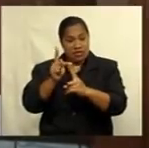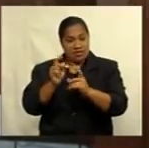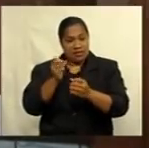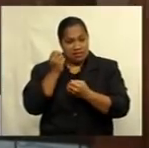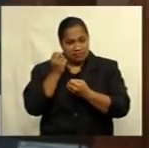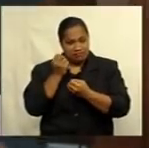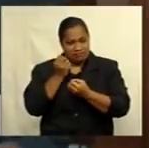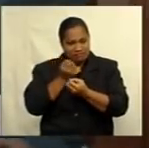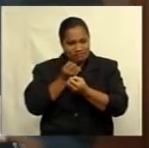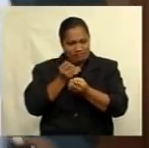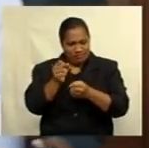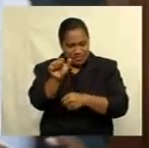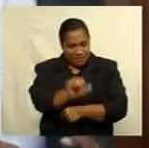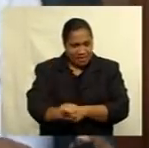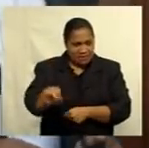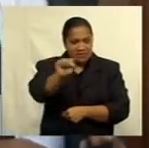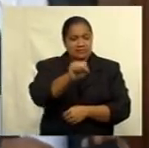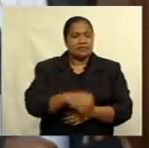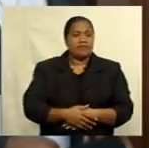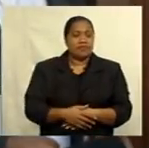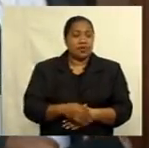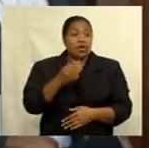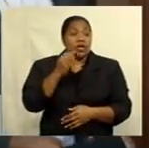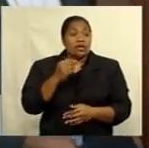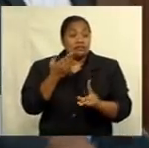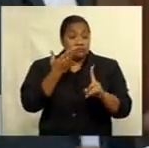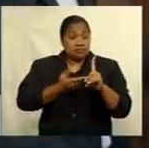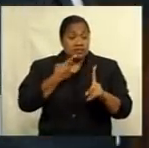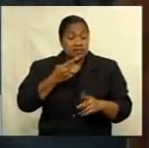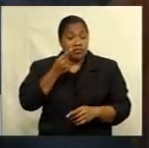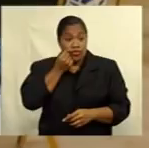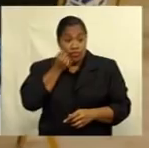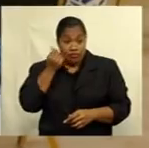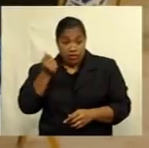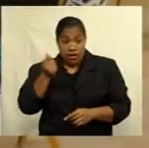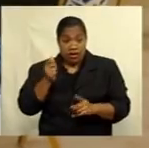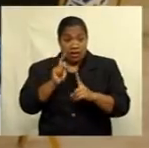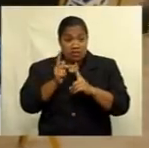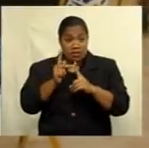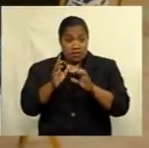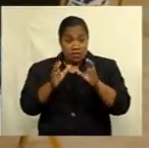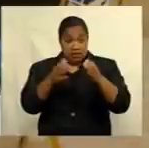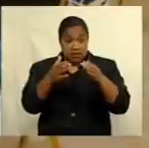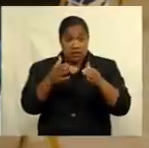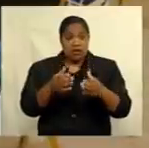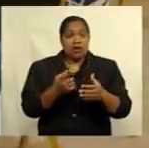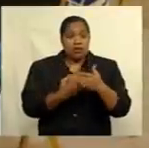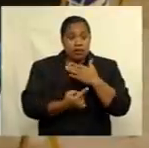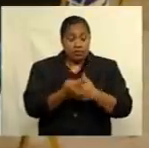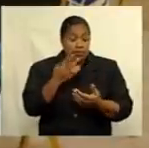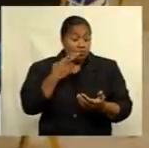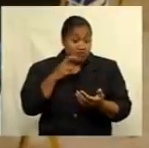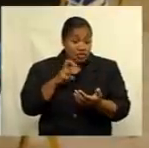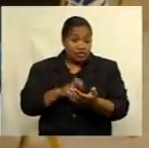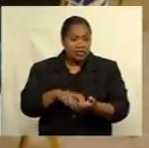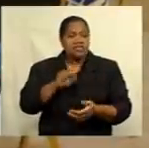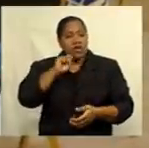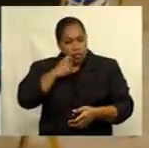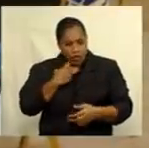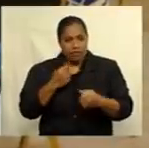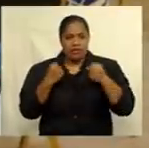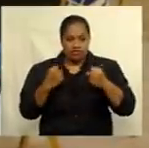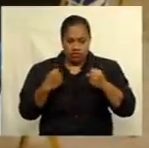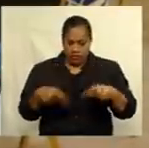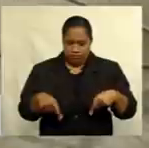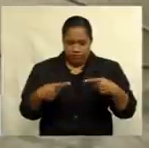admitted once Rambuka's proposed party is successfully registered, it would mean a strong competitor for them. He says at this stage, the